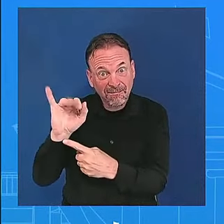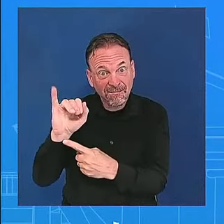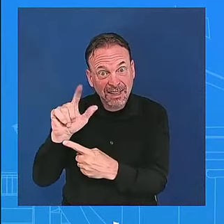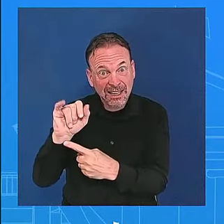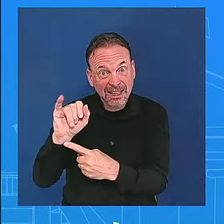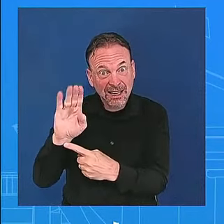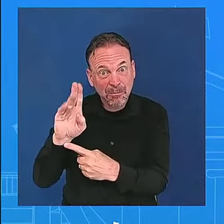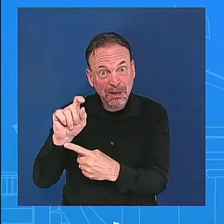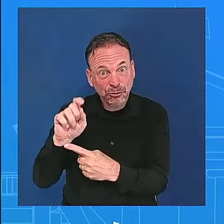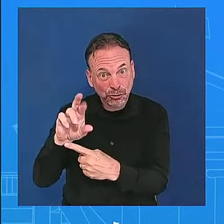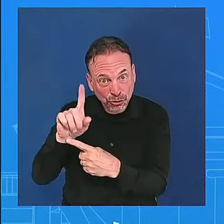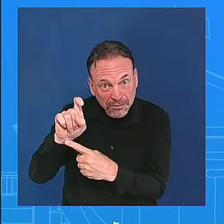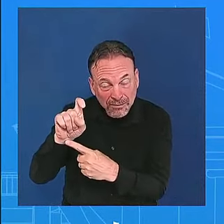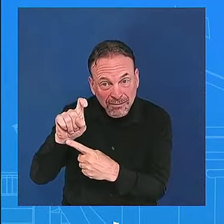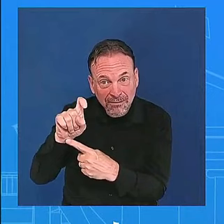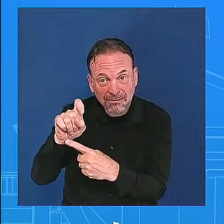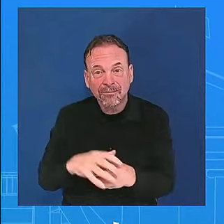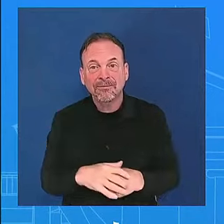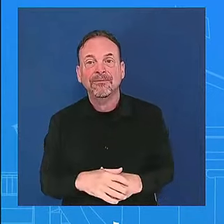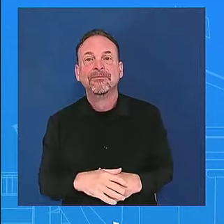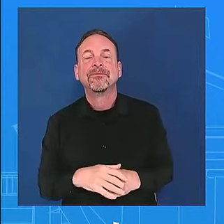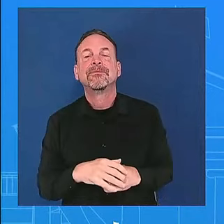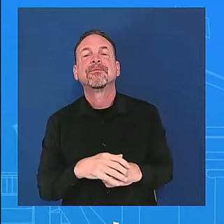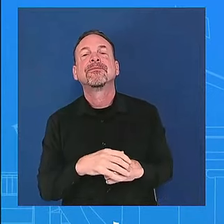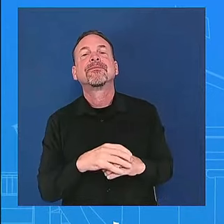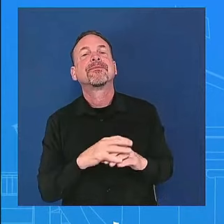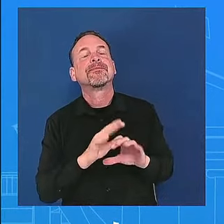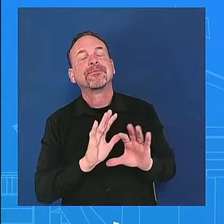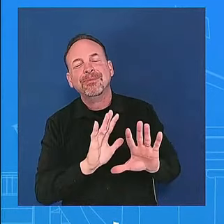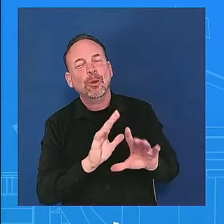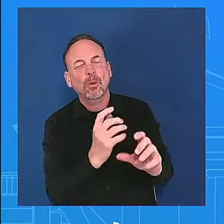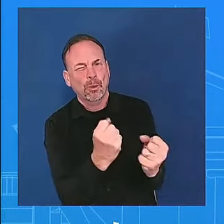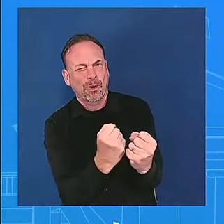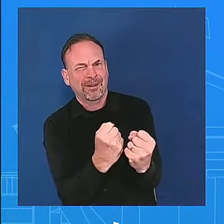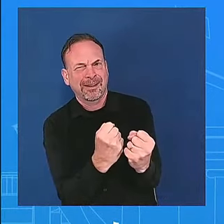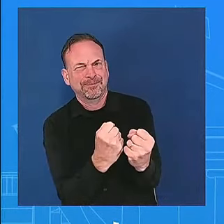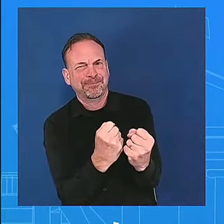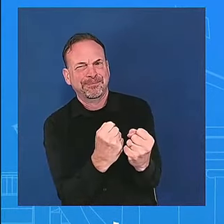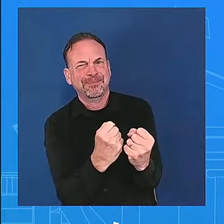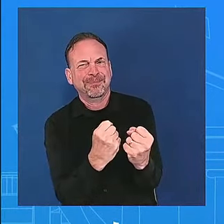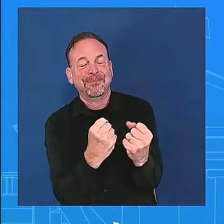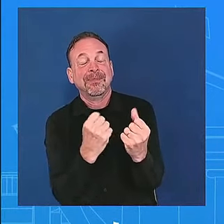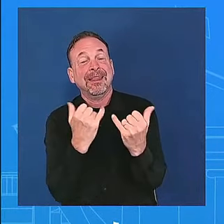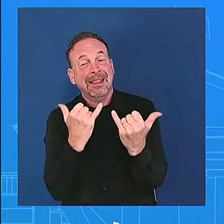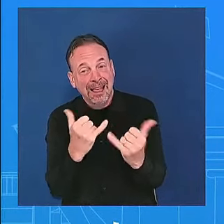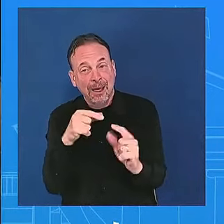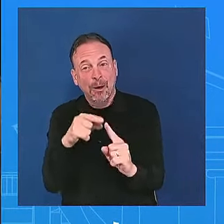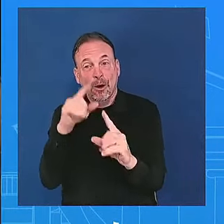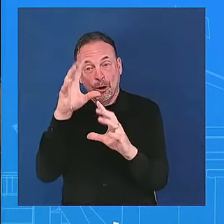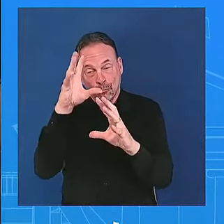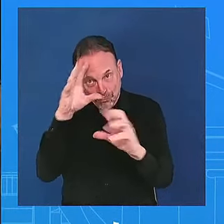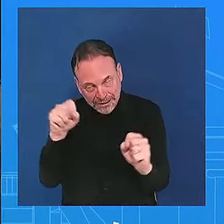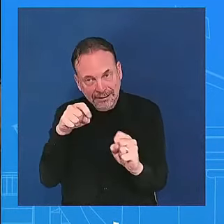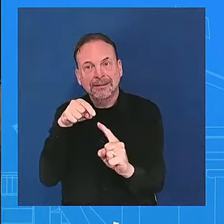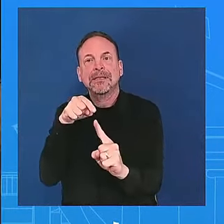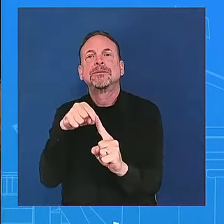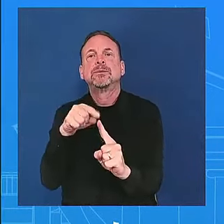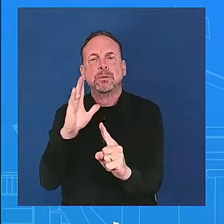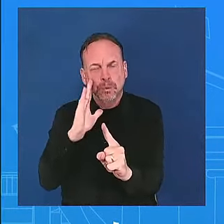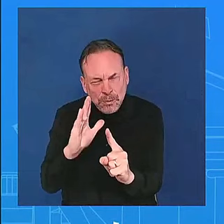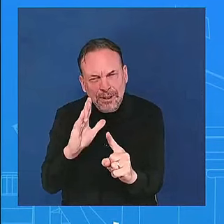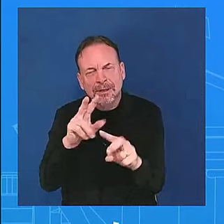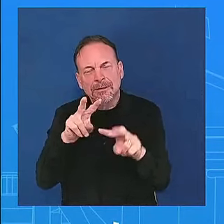go beyond those three measures that he's laid out but we're going to have a healthy debate and that's what's important here no question i just said